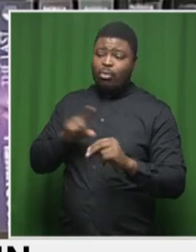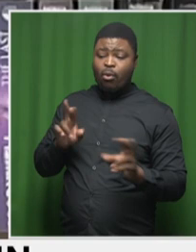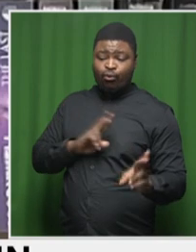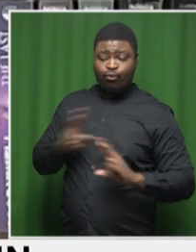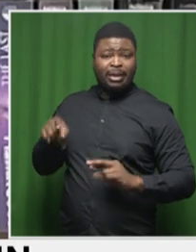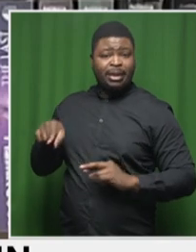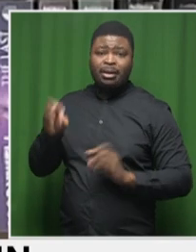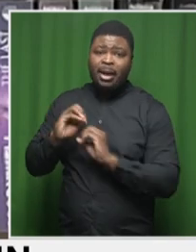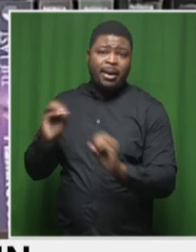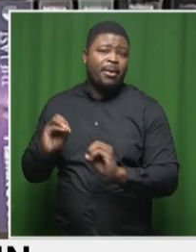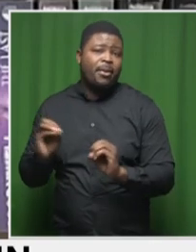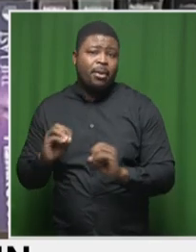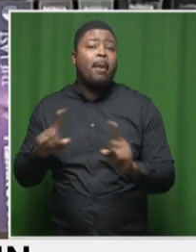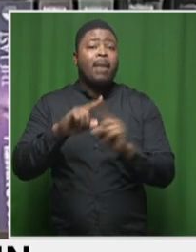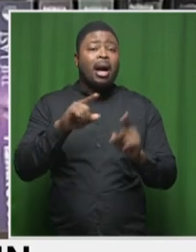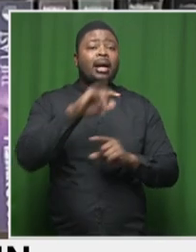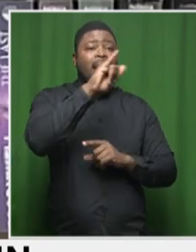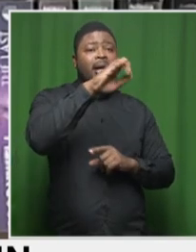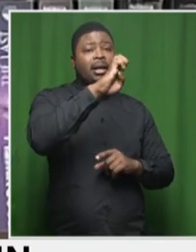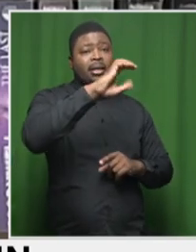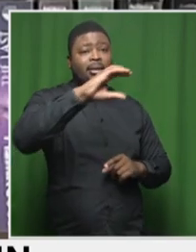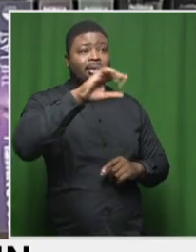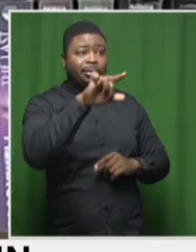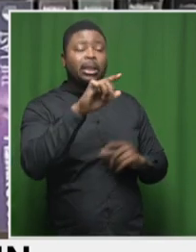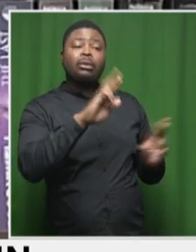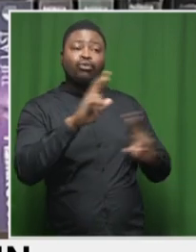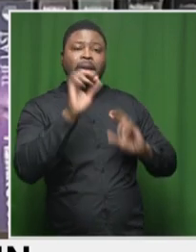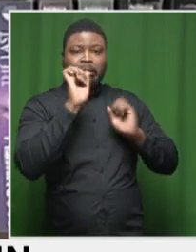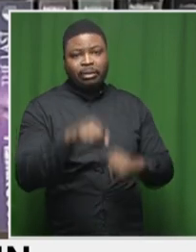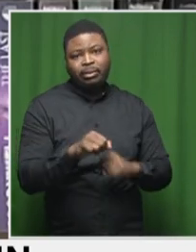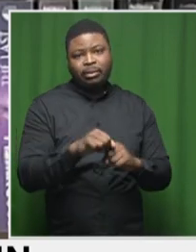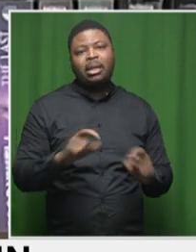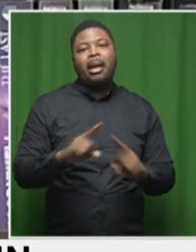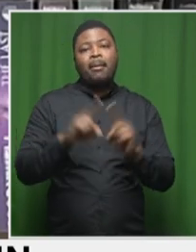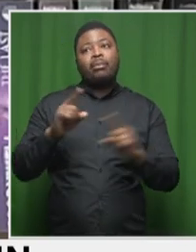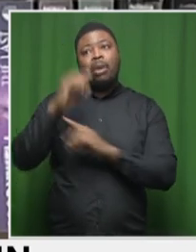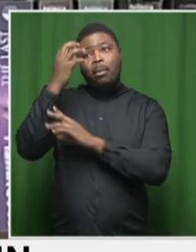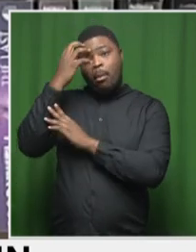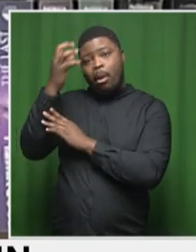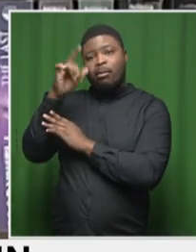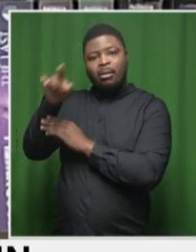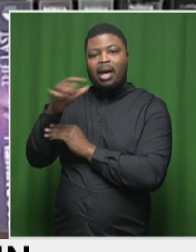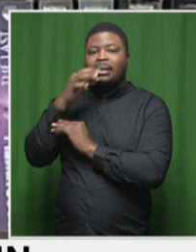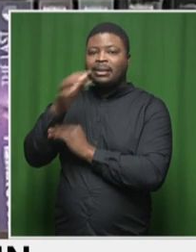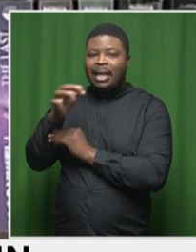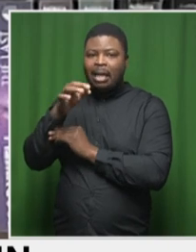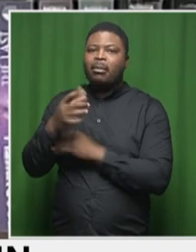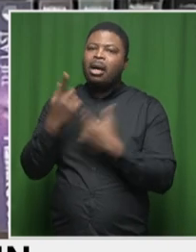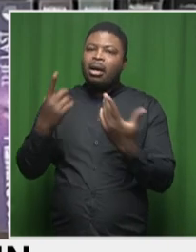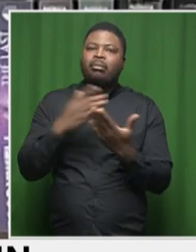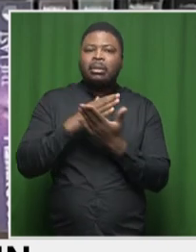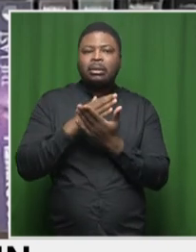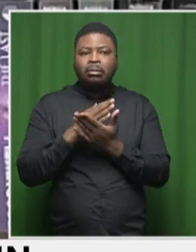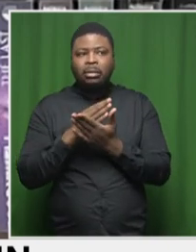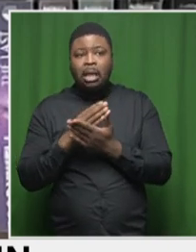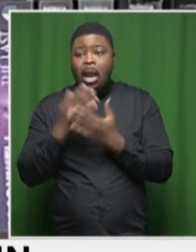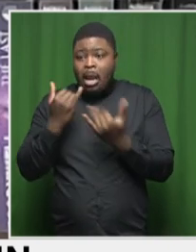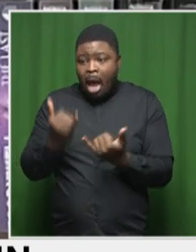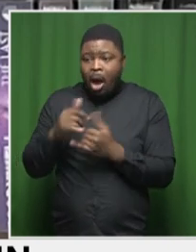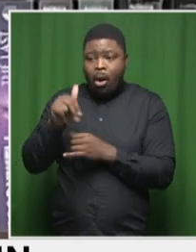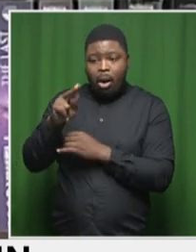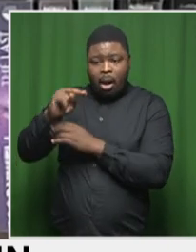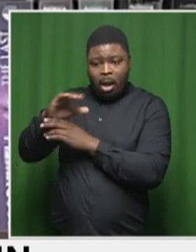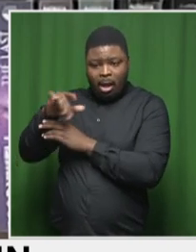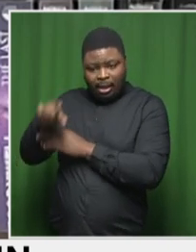position themselves as, as Professor said, doing certain things in the province to show that they are trying to